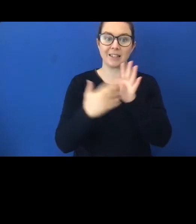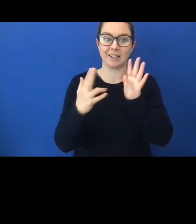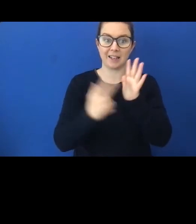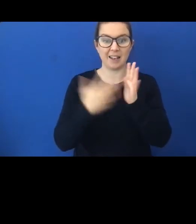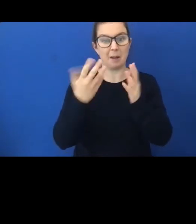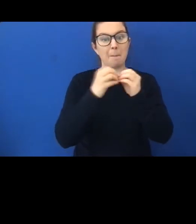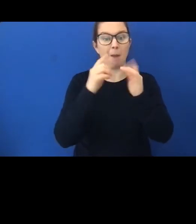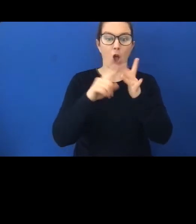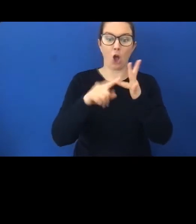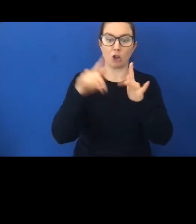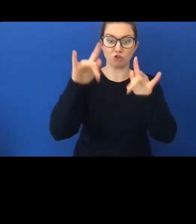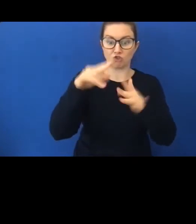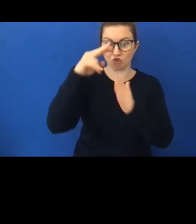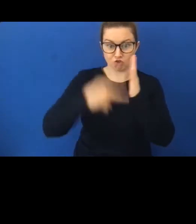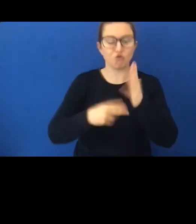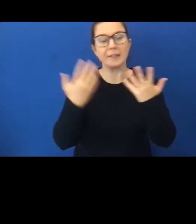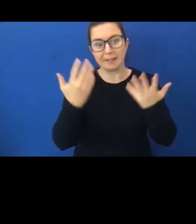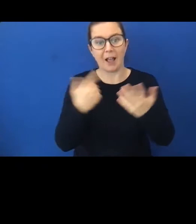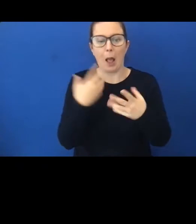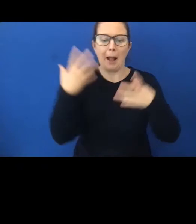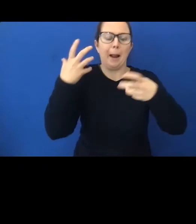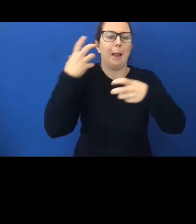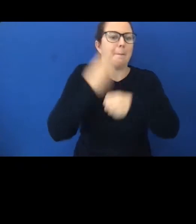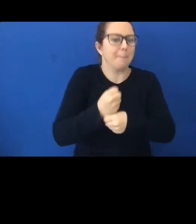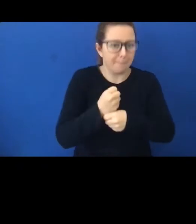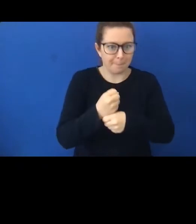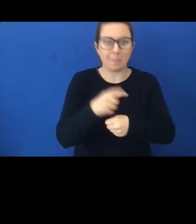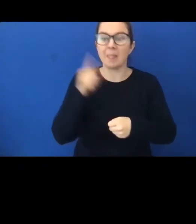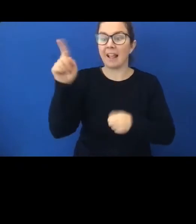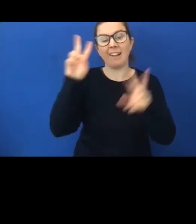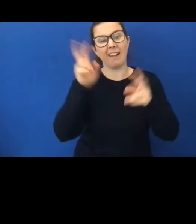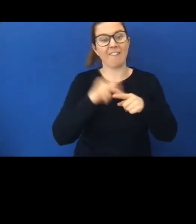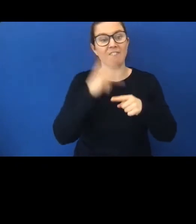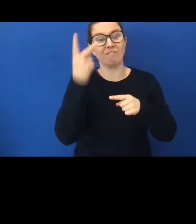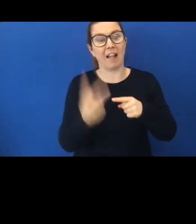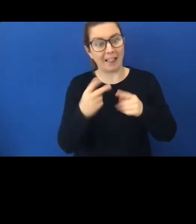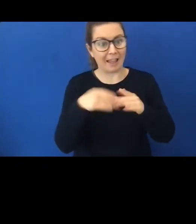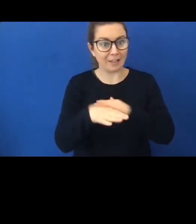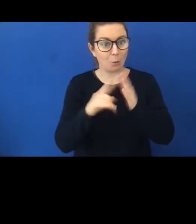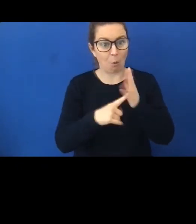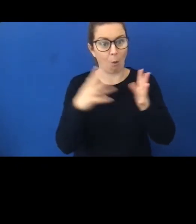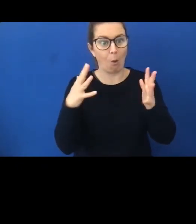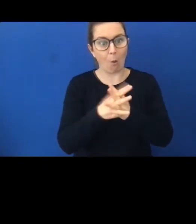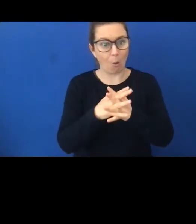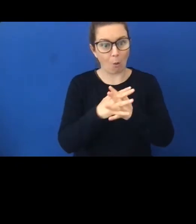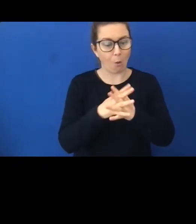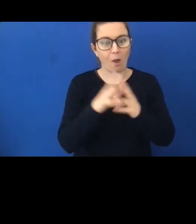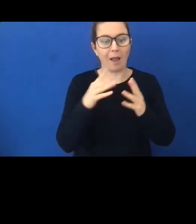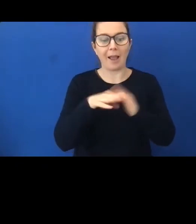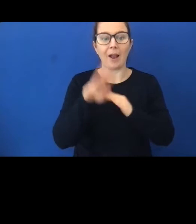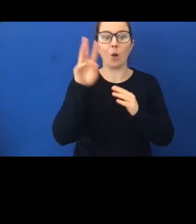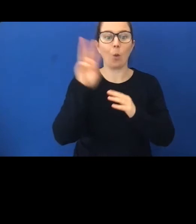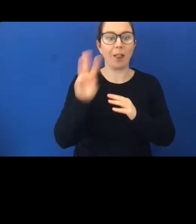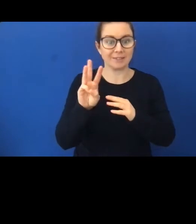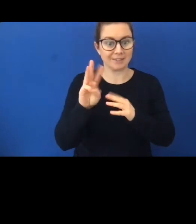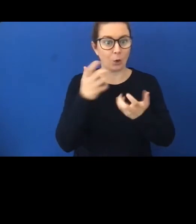just a snapshot. He, I'm told, apparently fell into law at the Victoria University in Wellington and then went on